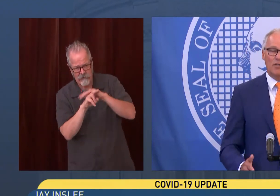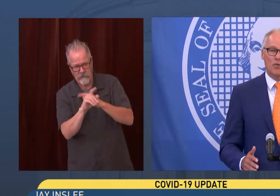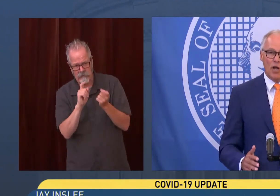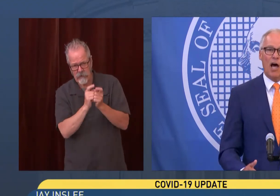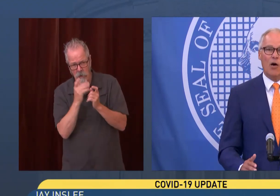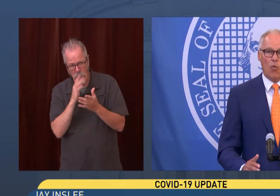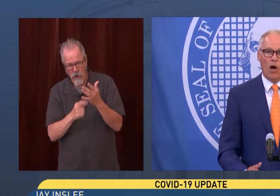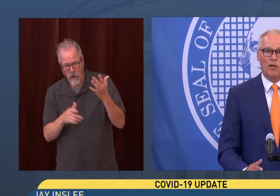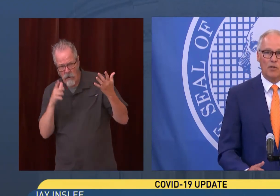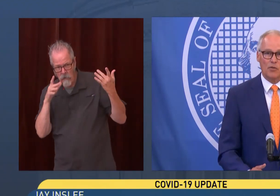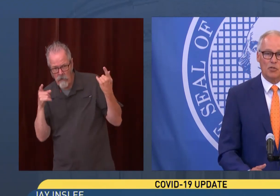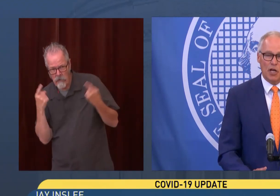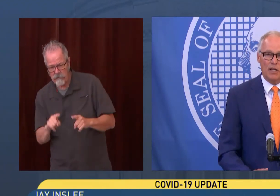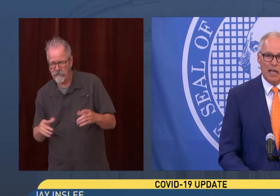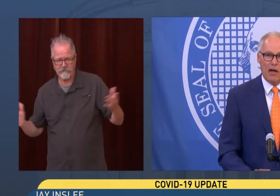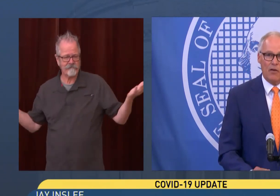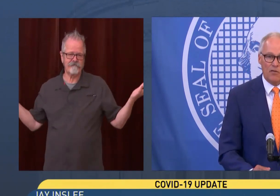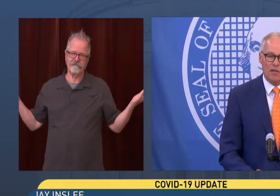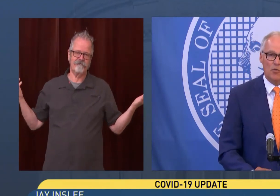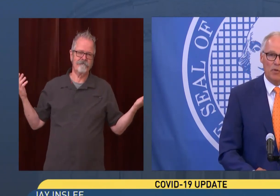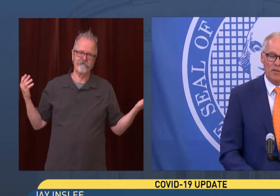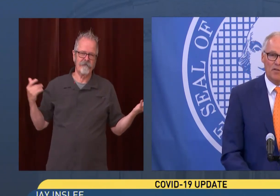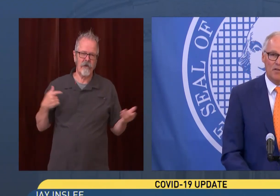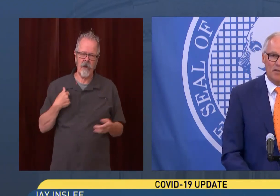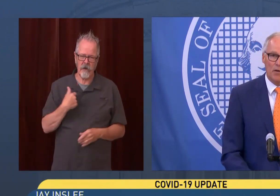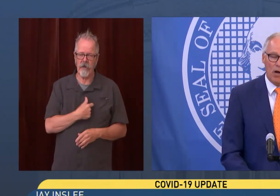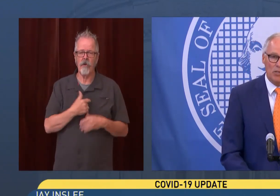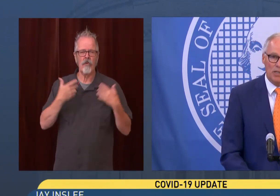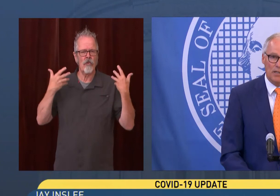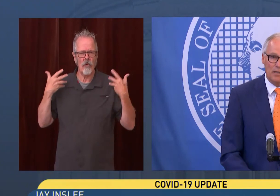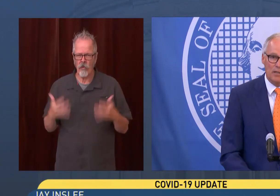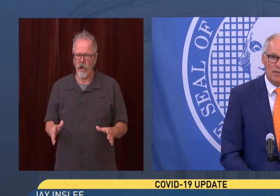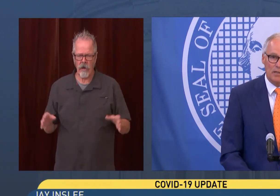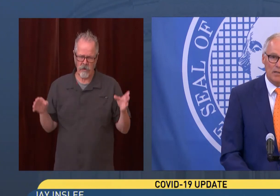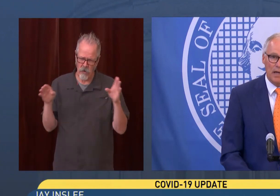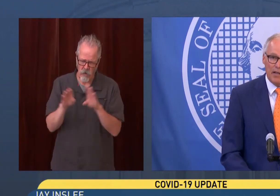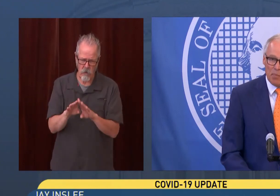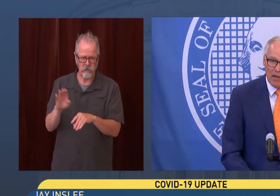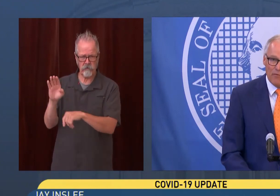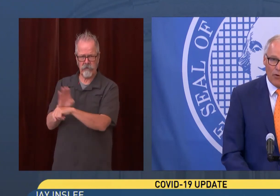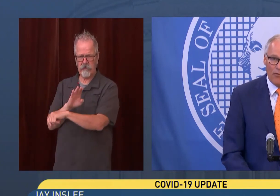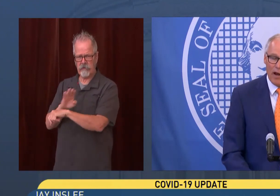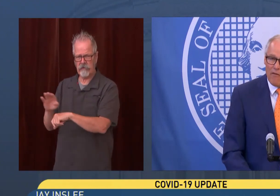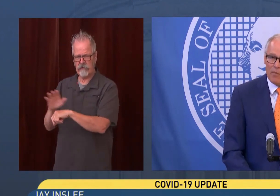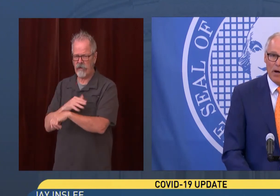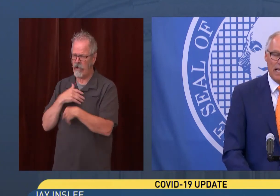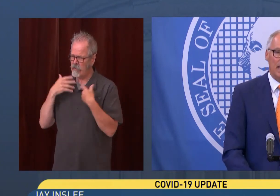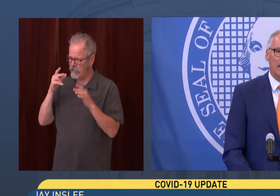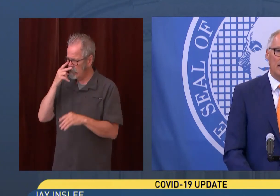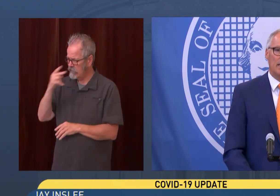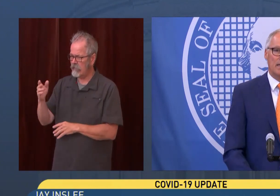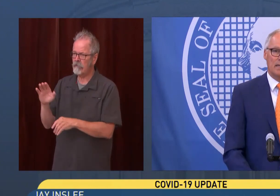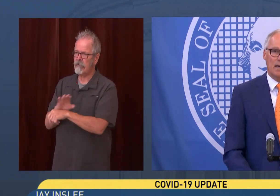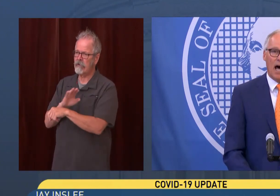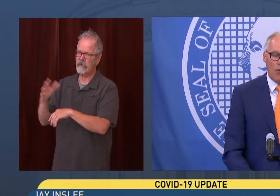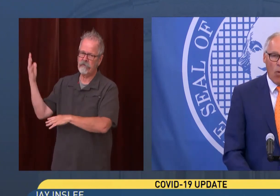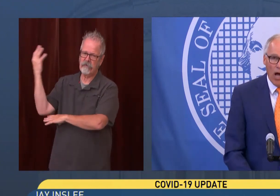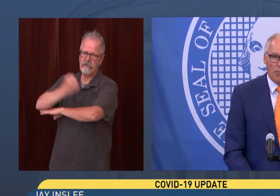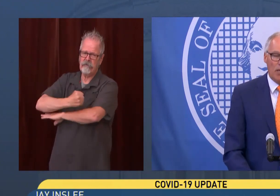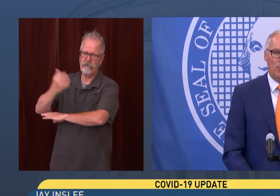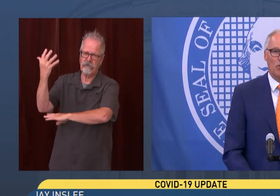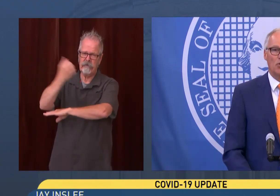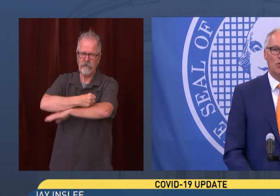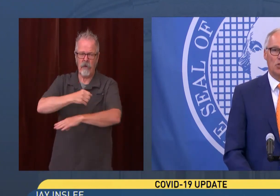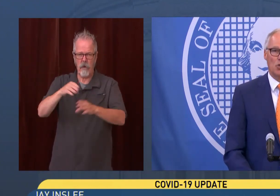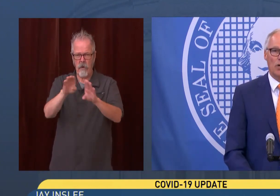I do not want to shut down a single business in the state of Washington. That's painful for everybody. I